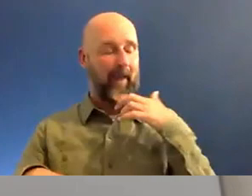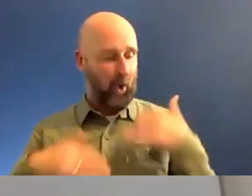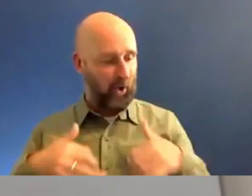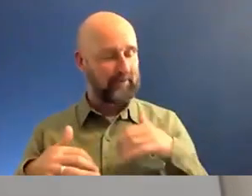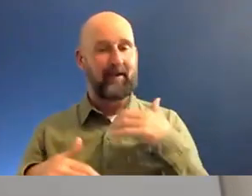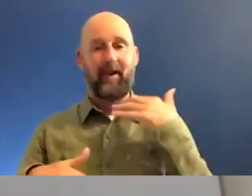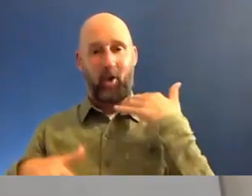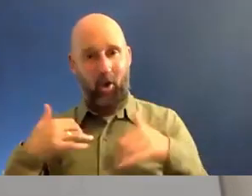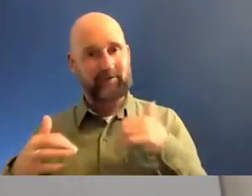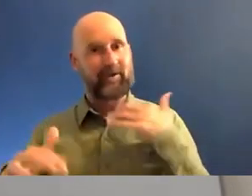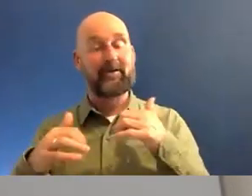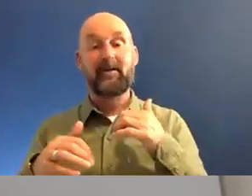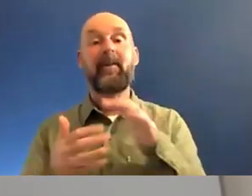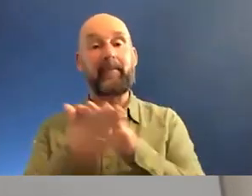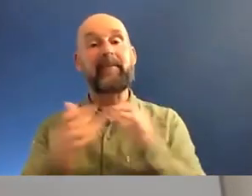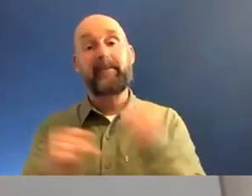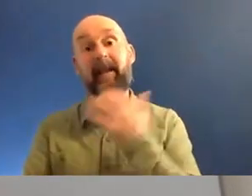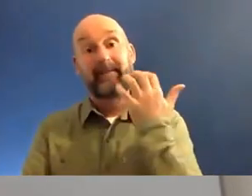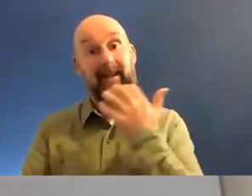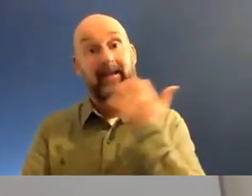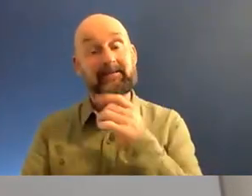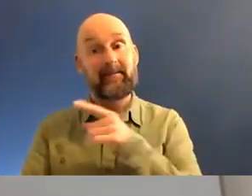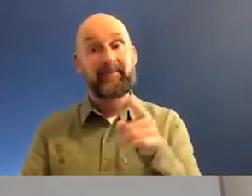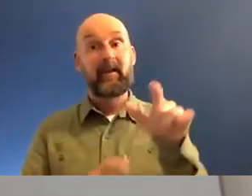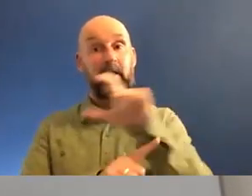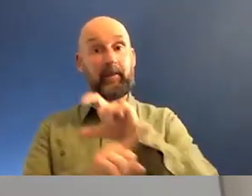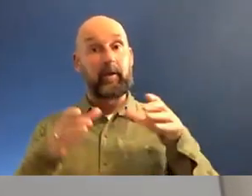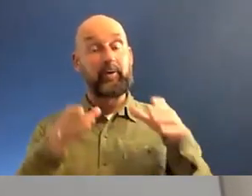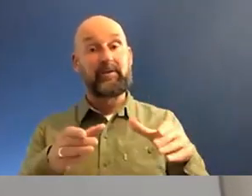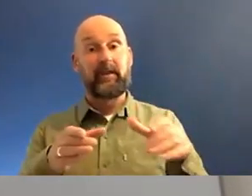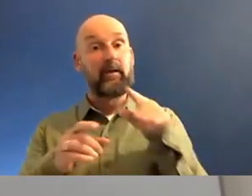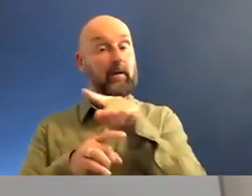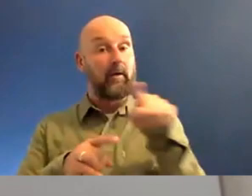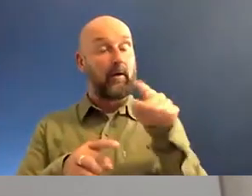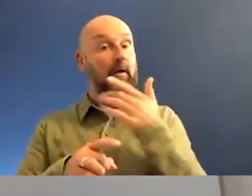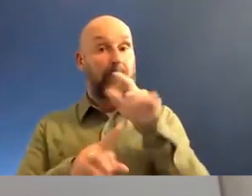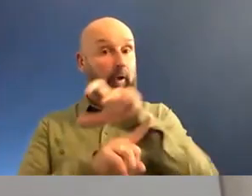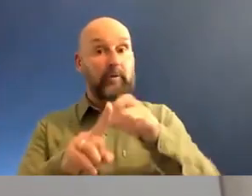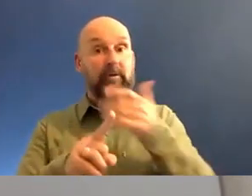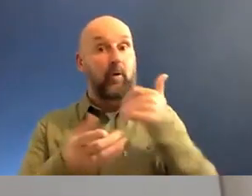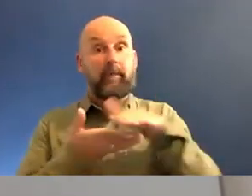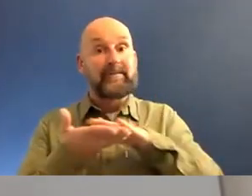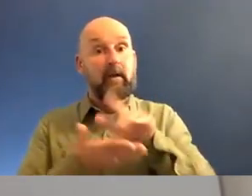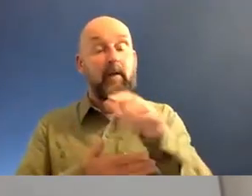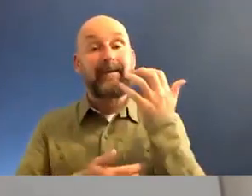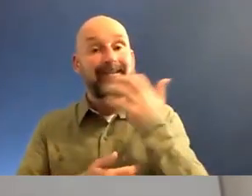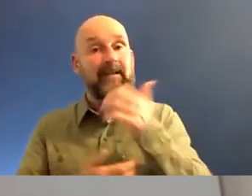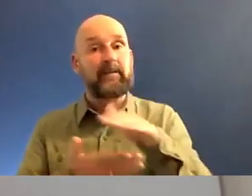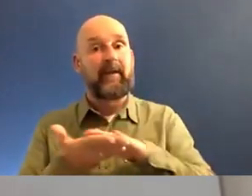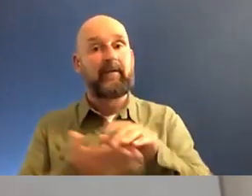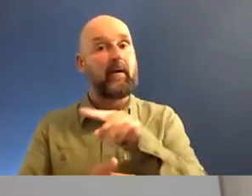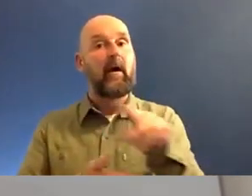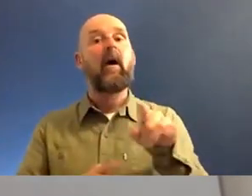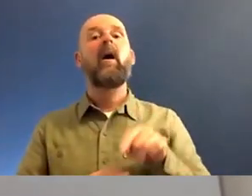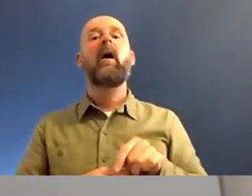scars, I mean, making mistakes. And by the way, we're a community, which is very unforgiving of mistakes because a lot of our mistakes are taken to be